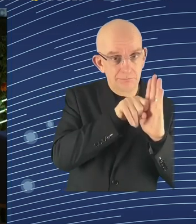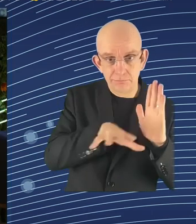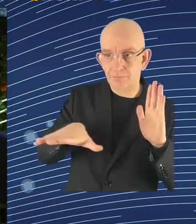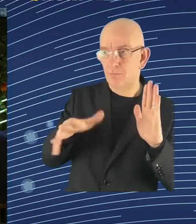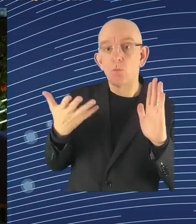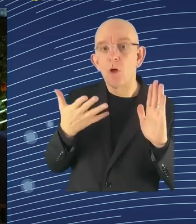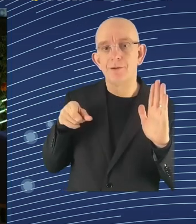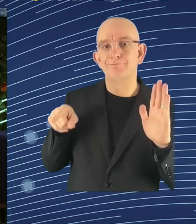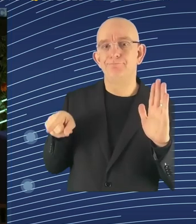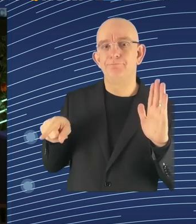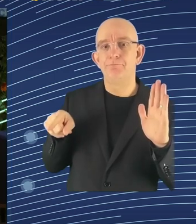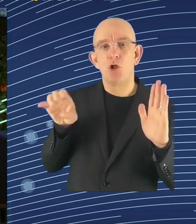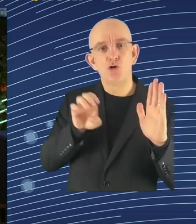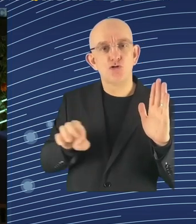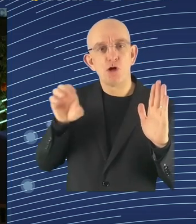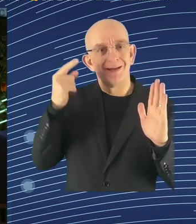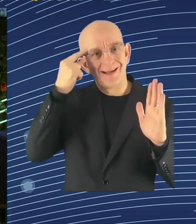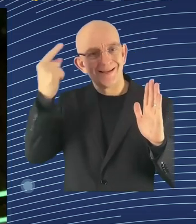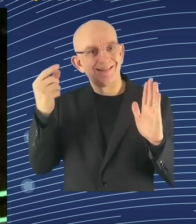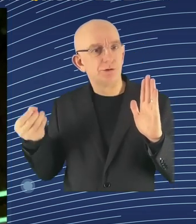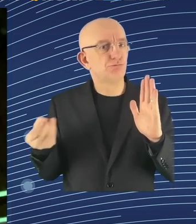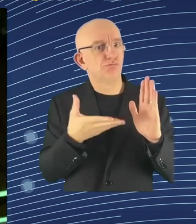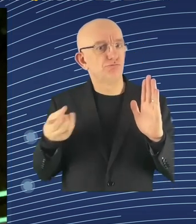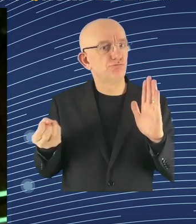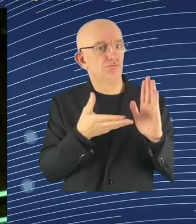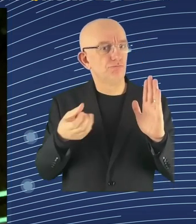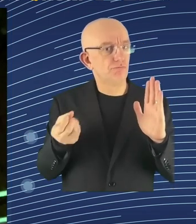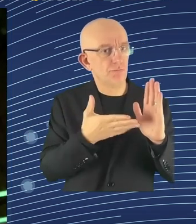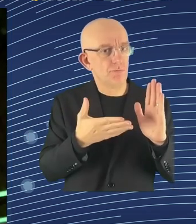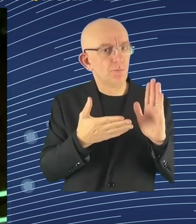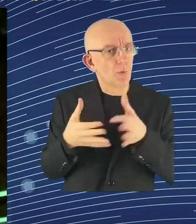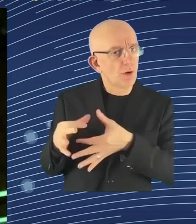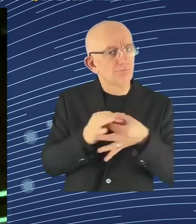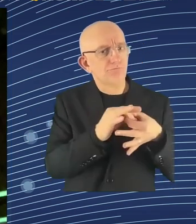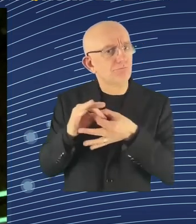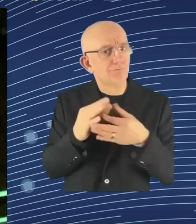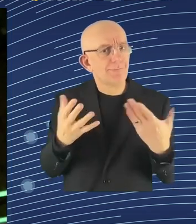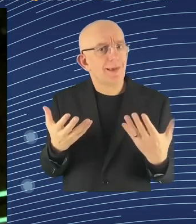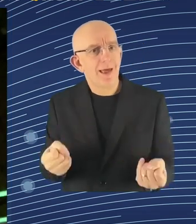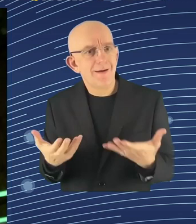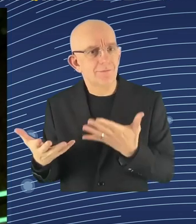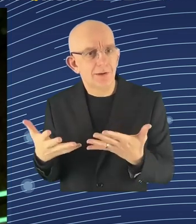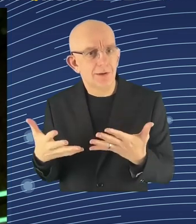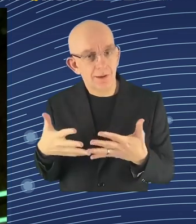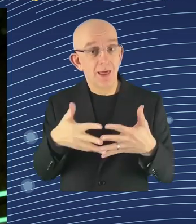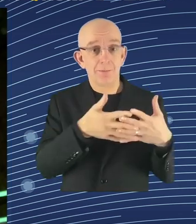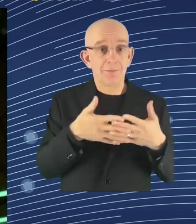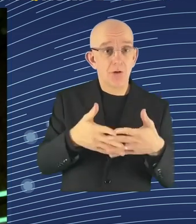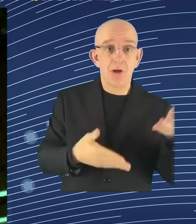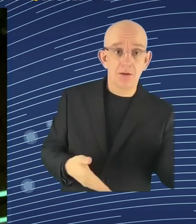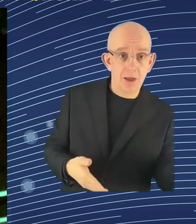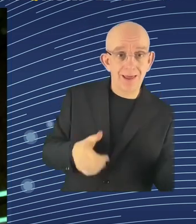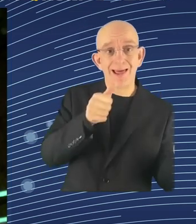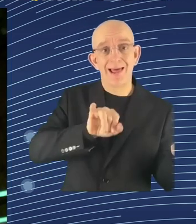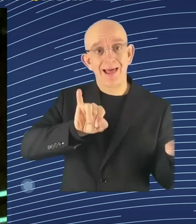President Biden took an executive order on AI, on the application, on the use of AI in